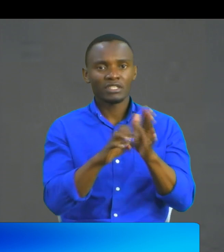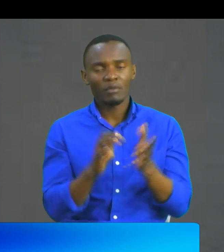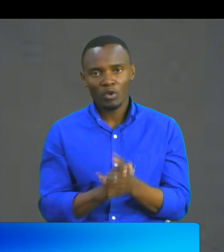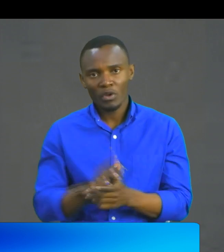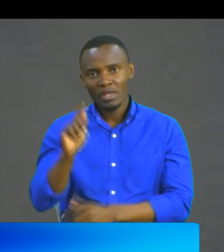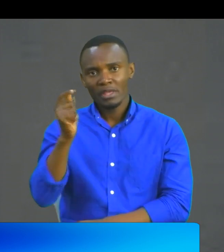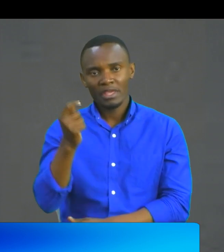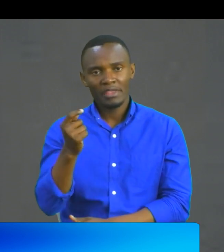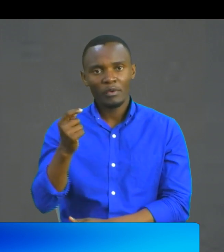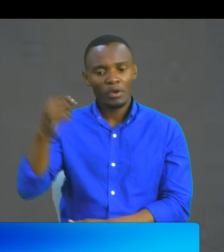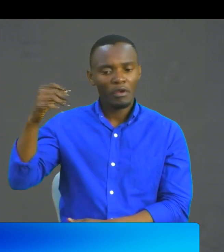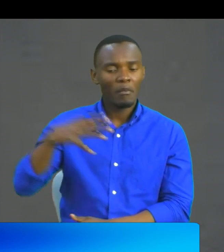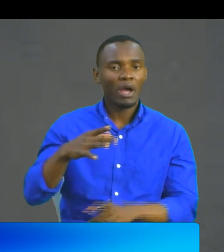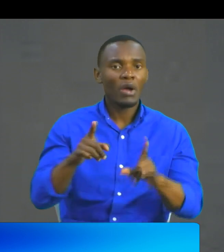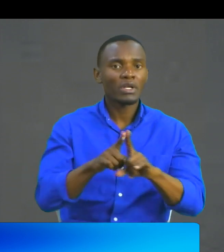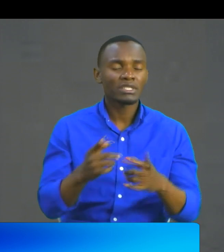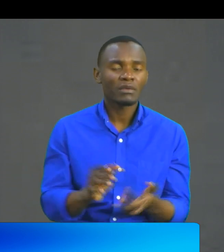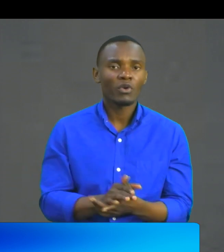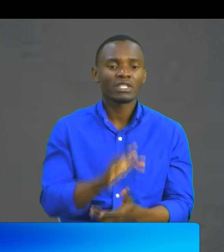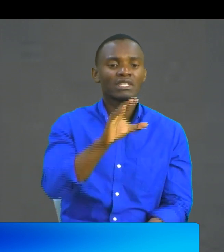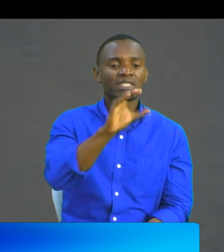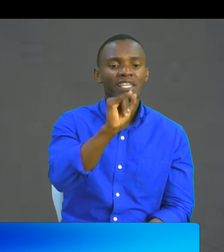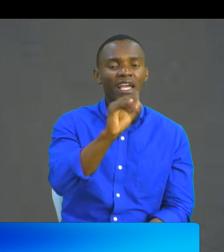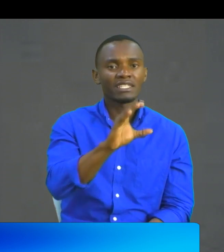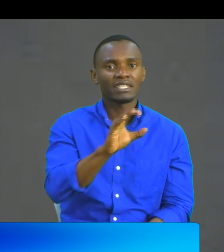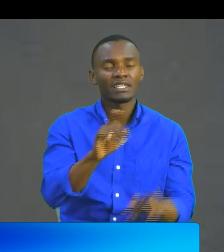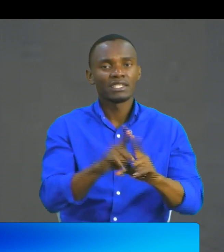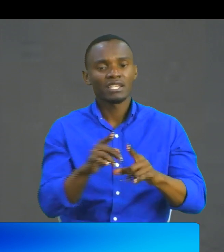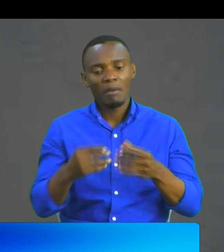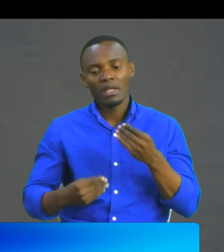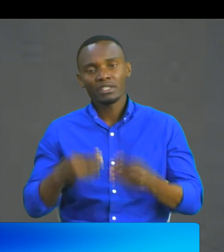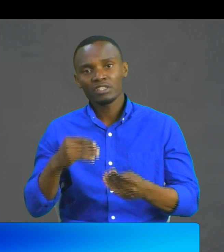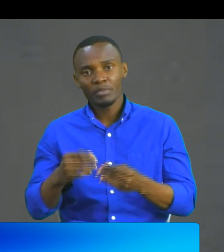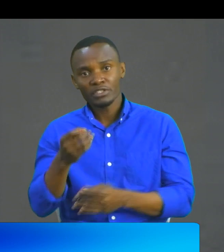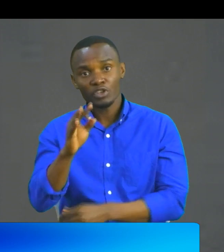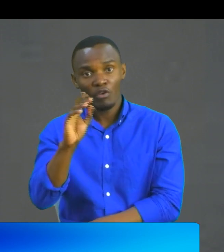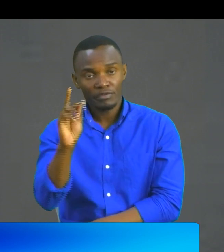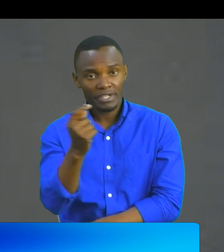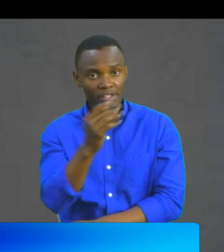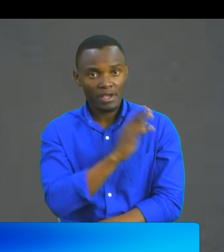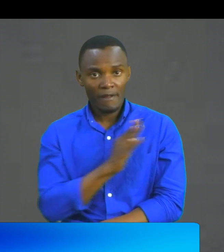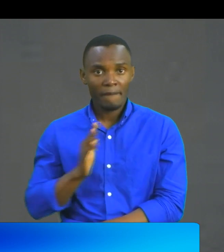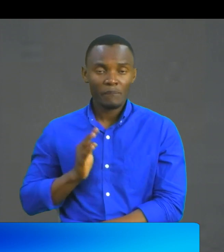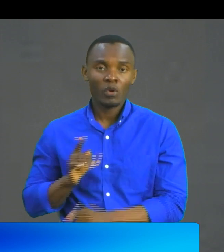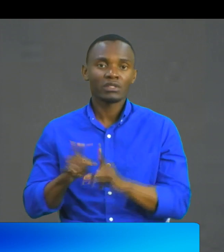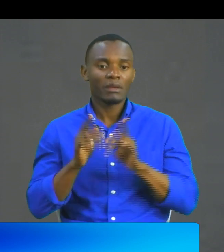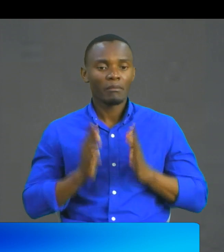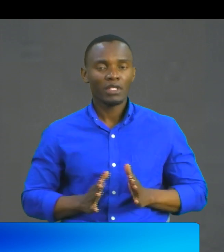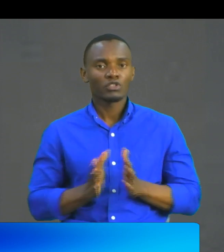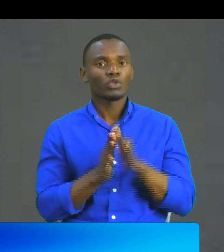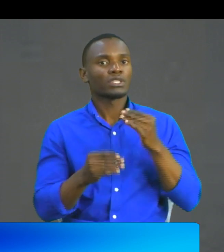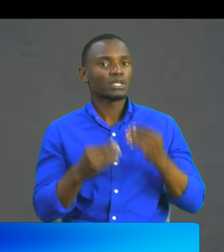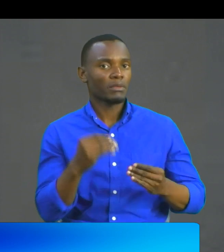also to partner with the disability of Kenya, the board of disability of Kenya, persons living with disabilities,